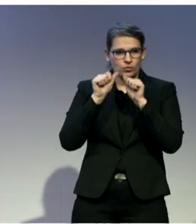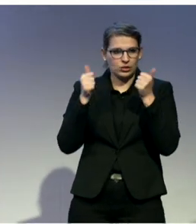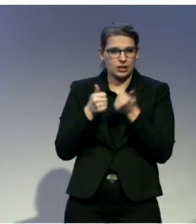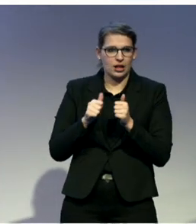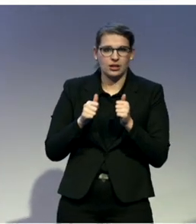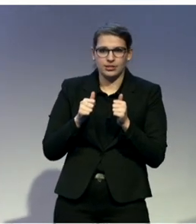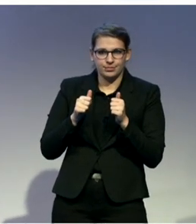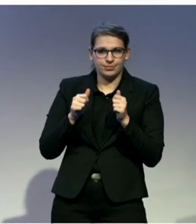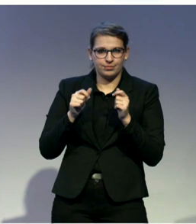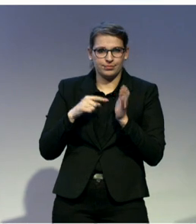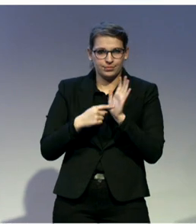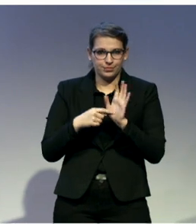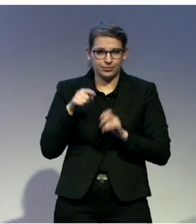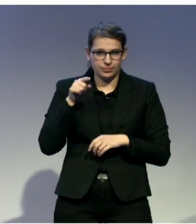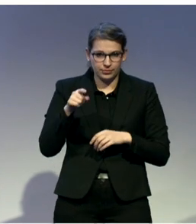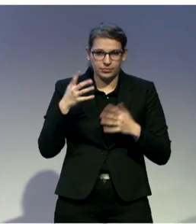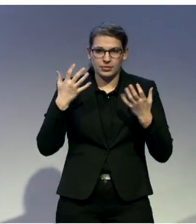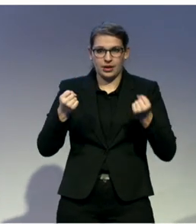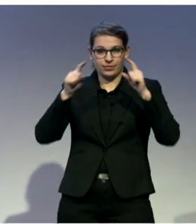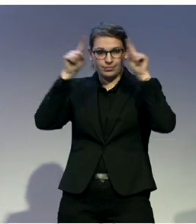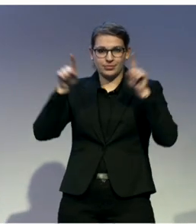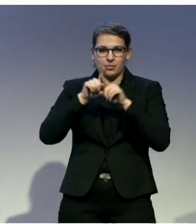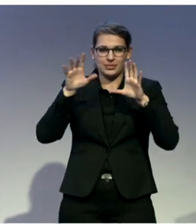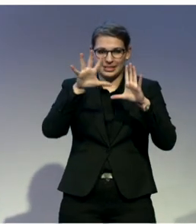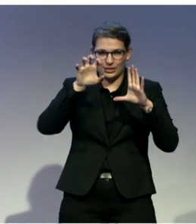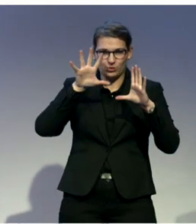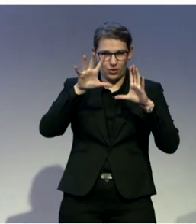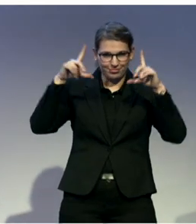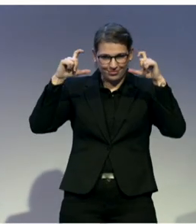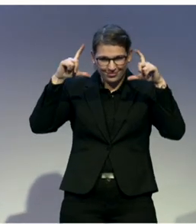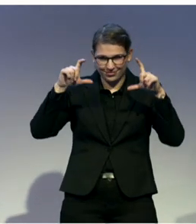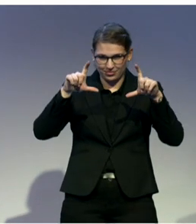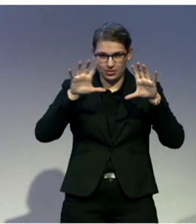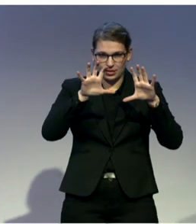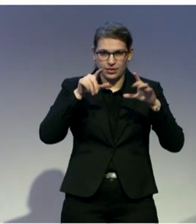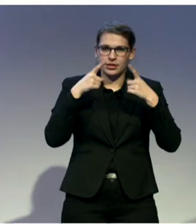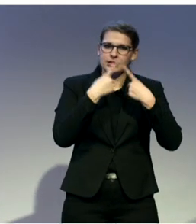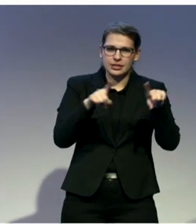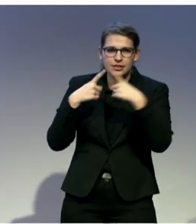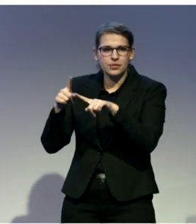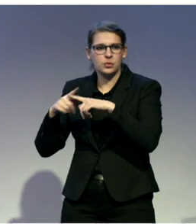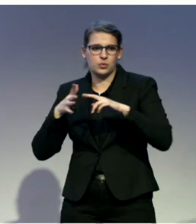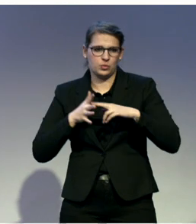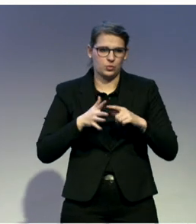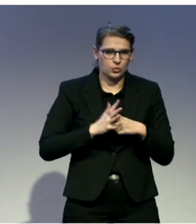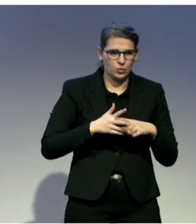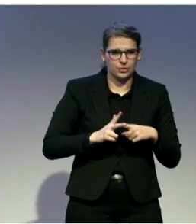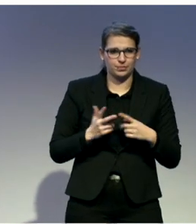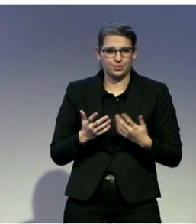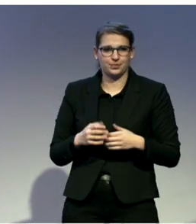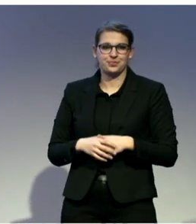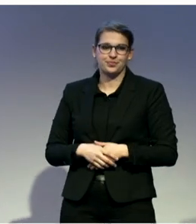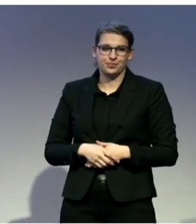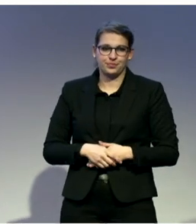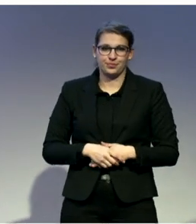alphabets, videos, but when I'm talking about creating a trend, I'll tell you two funny things. We do